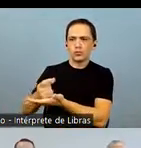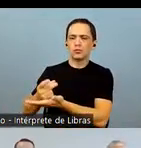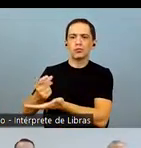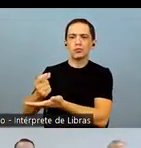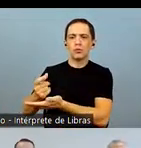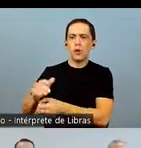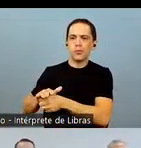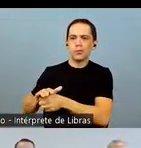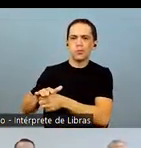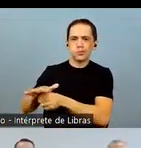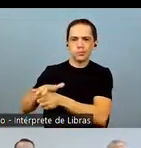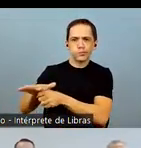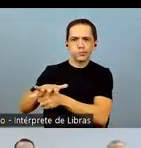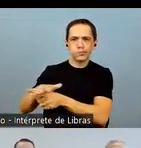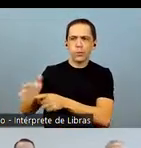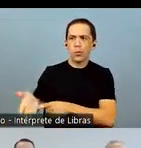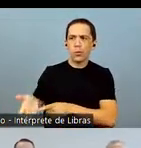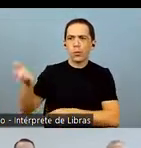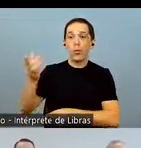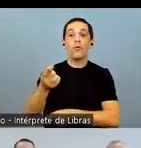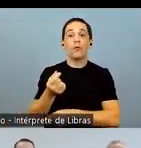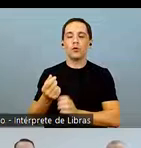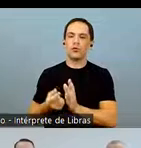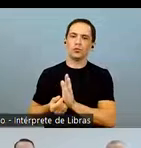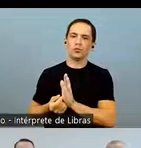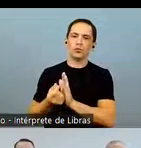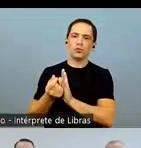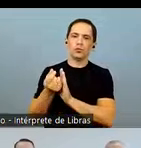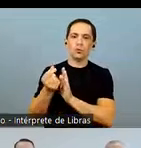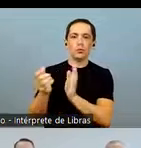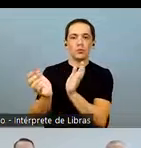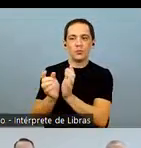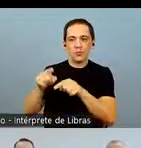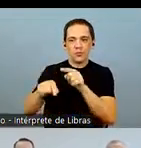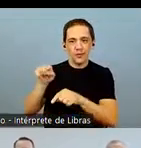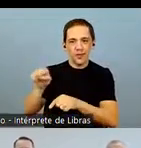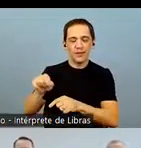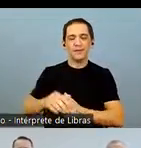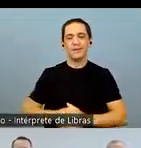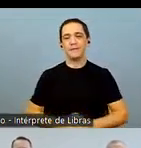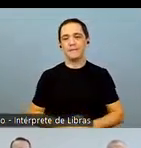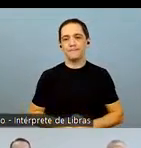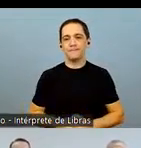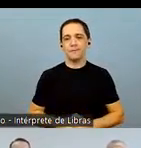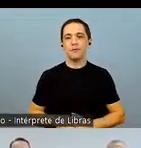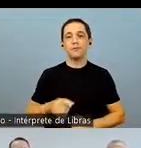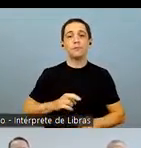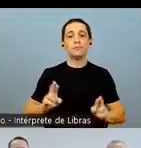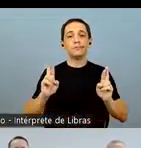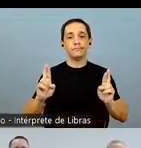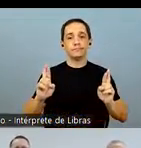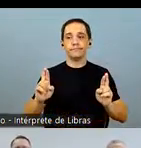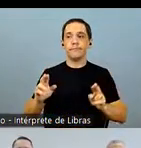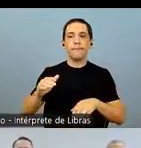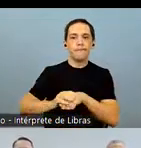consumption has been an important support factor for the maintenance of high commodity quotes